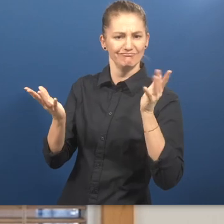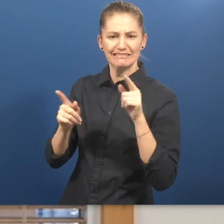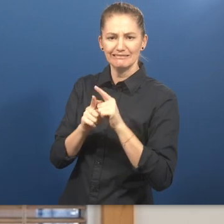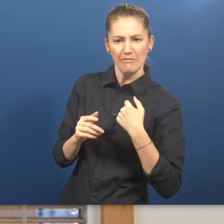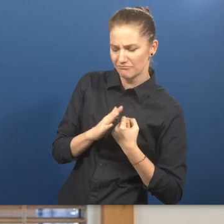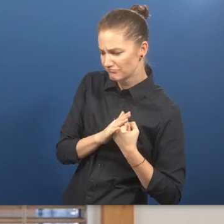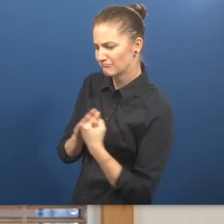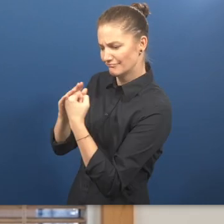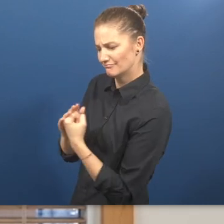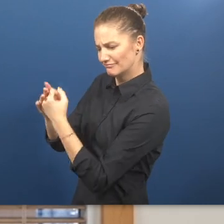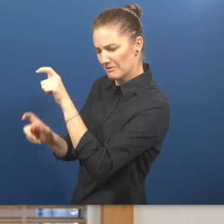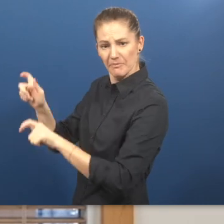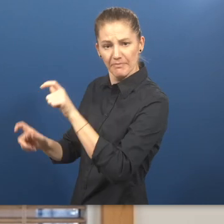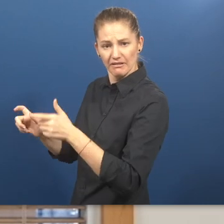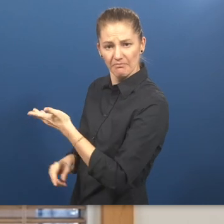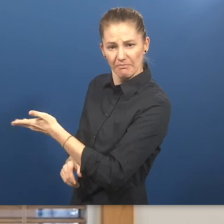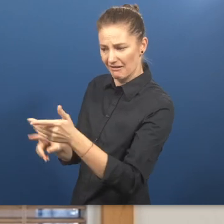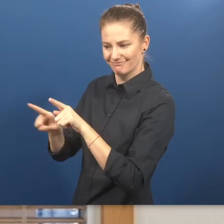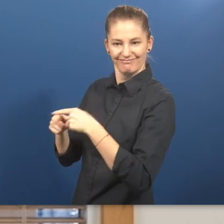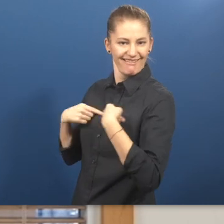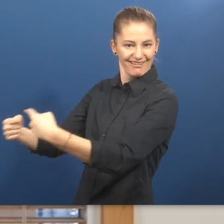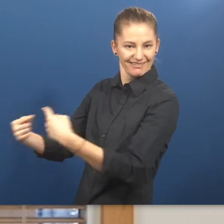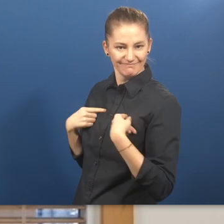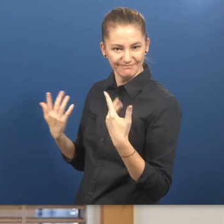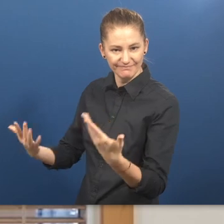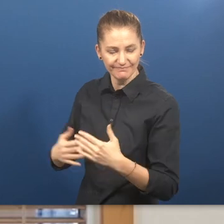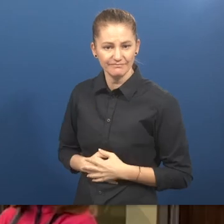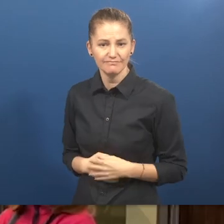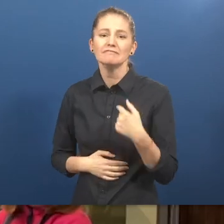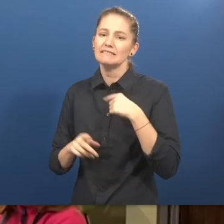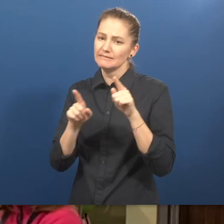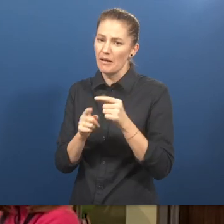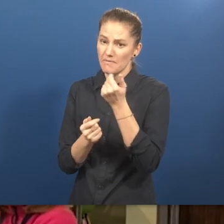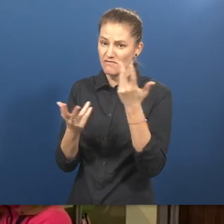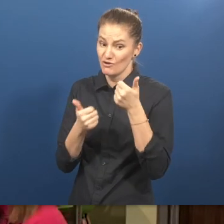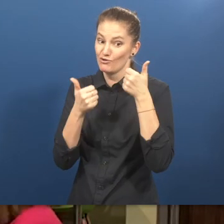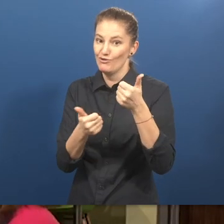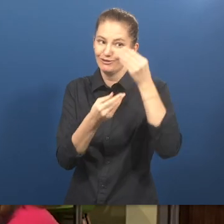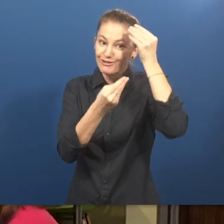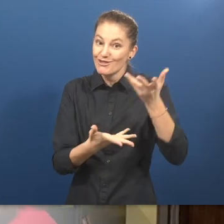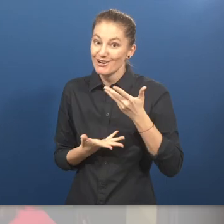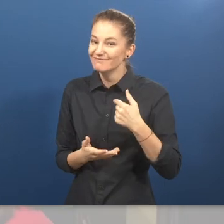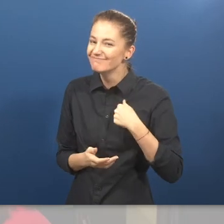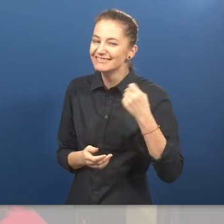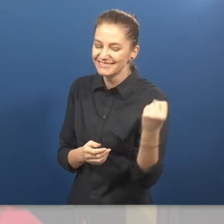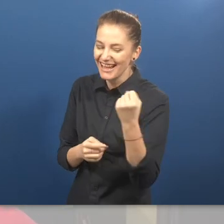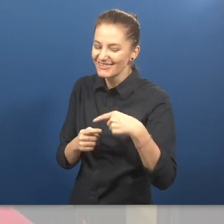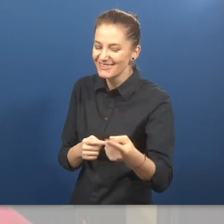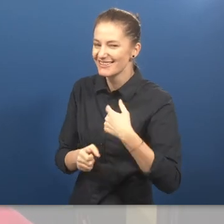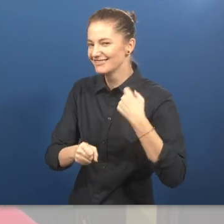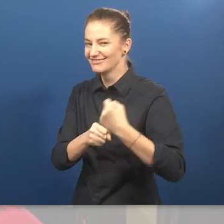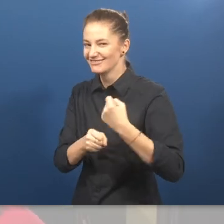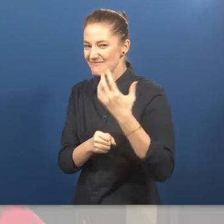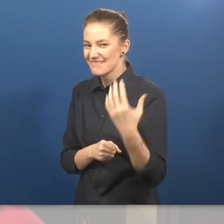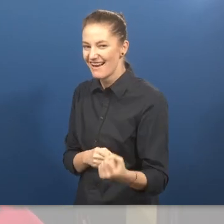helping people just like me. And I just received some good news this Saturday that I finally have a job. How does Ability at Work